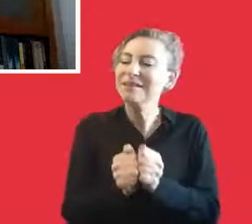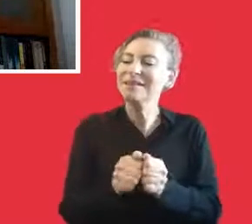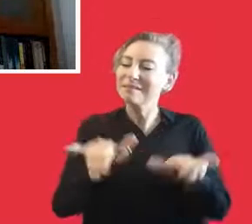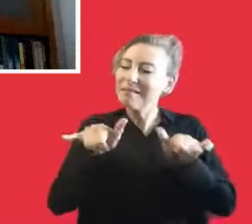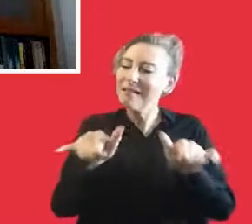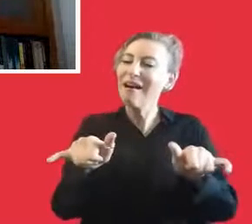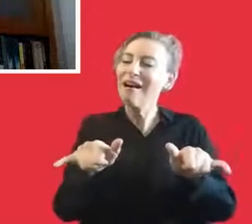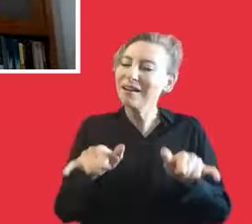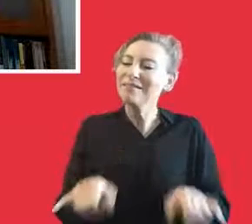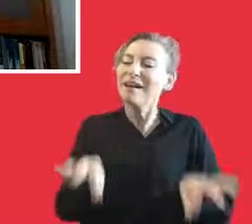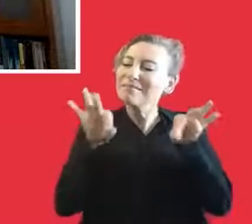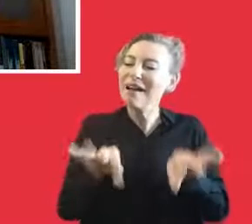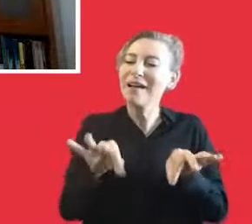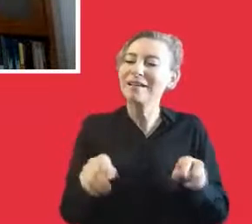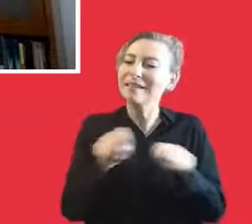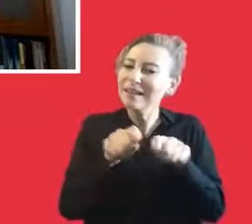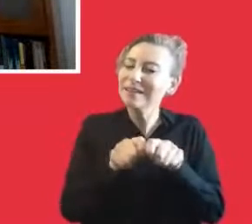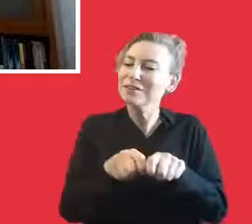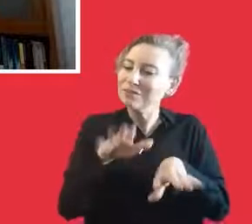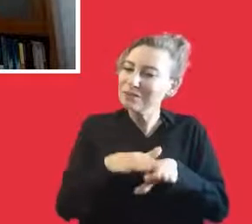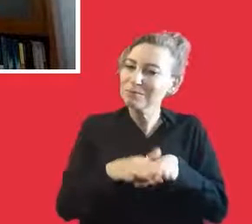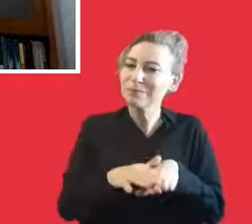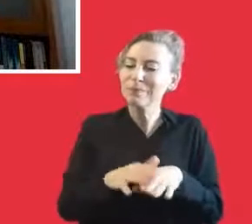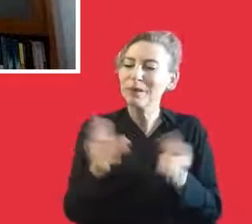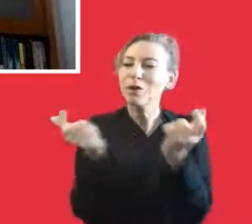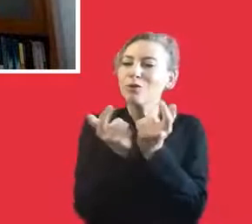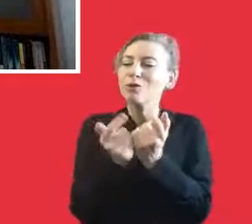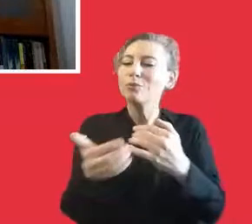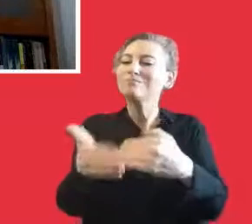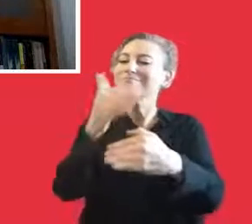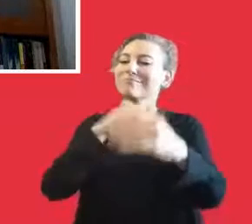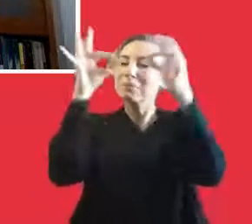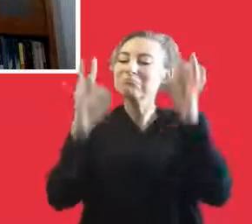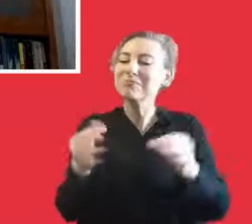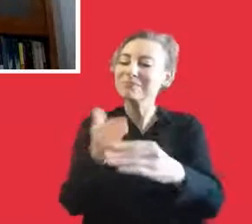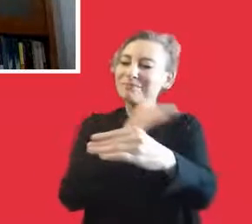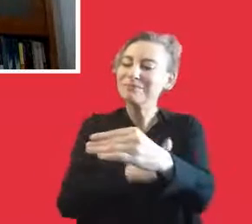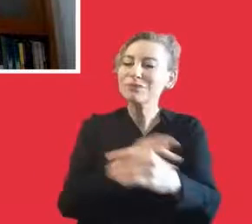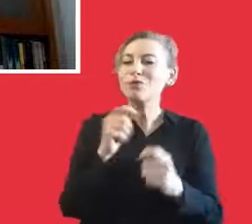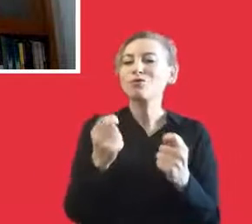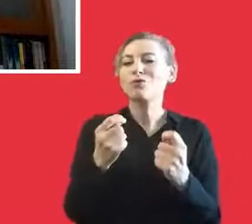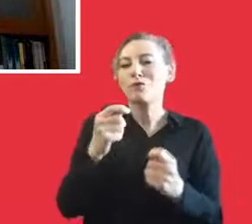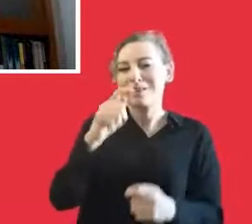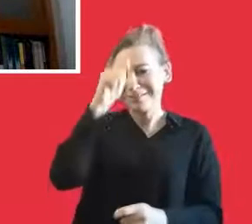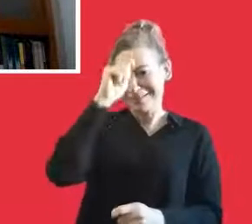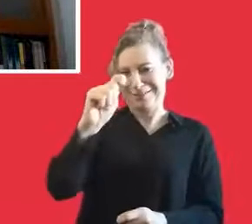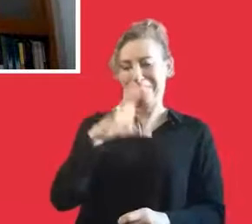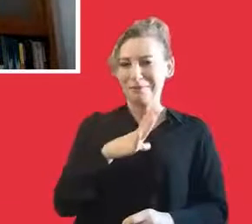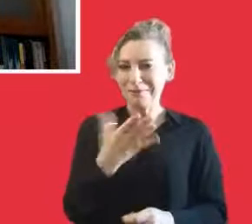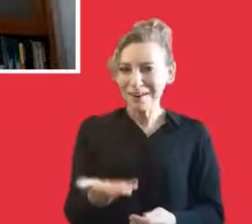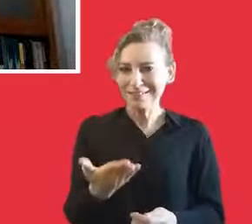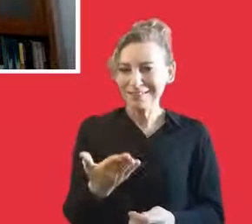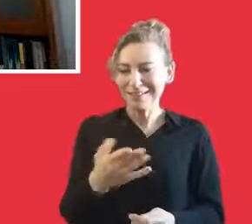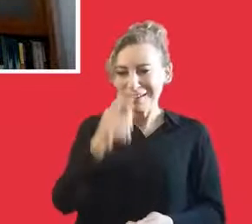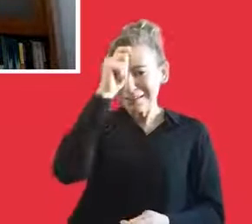and we want to do certain things simultaneously. And before the meeting has started, I made the job. We have so many heads. We have